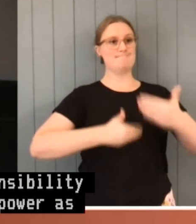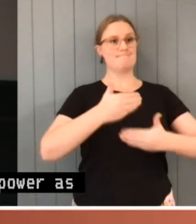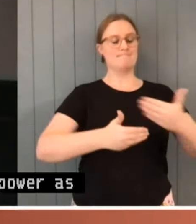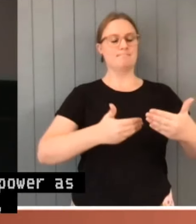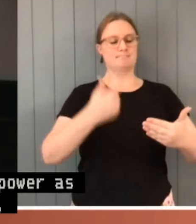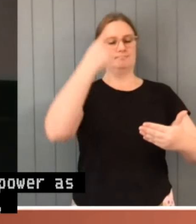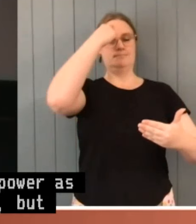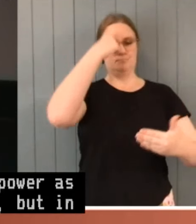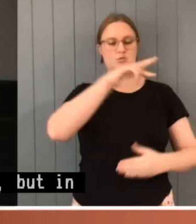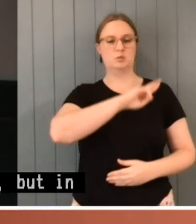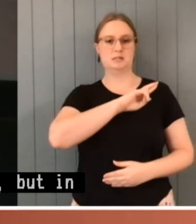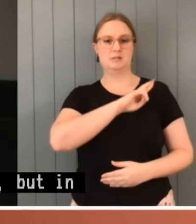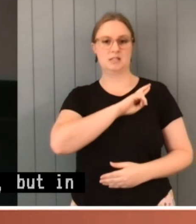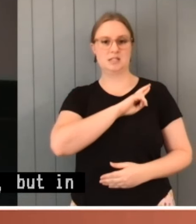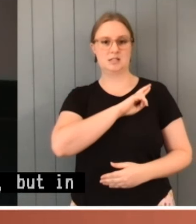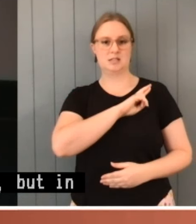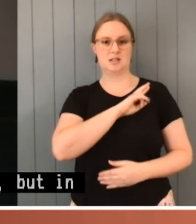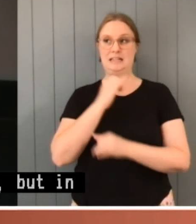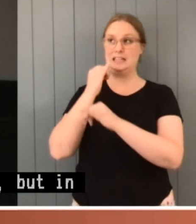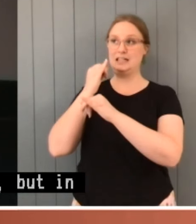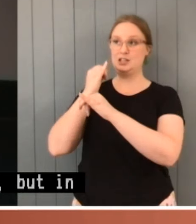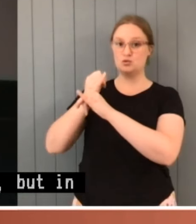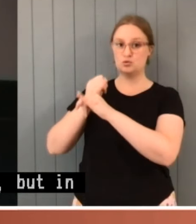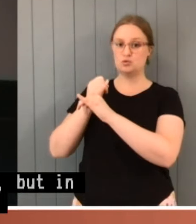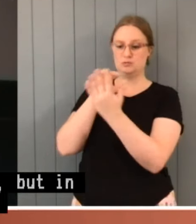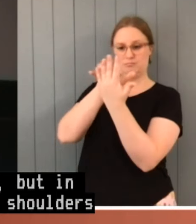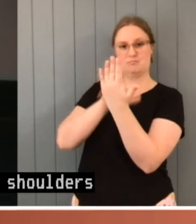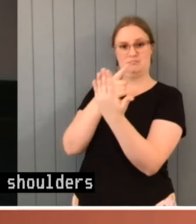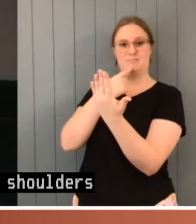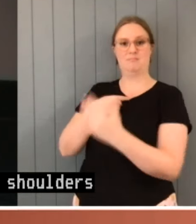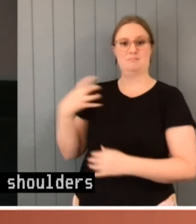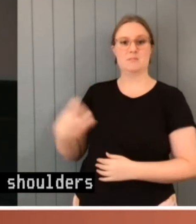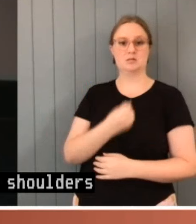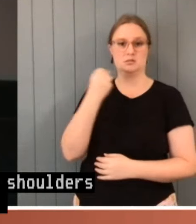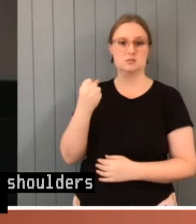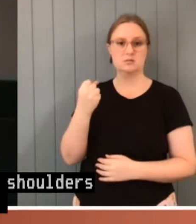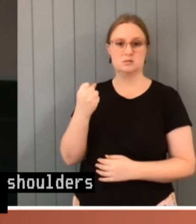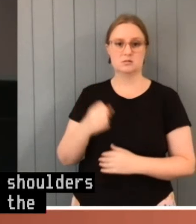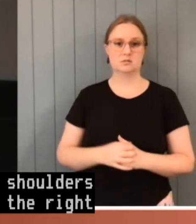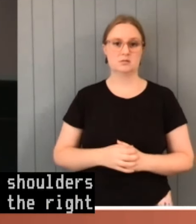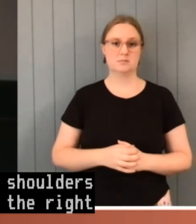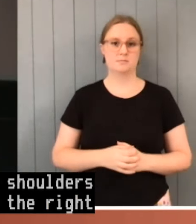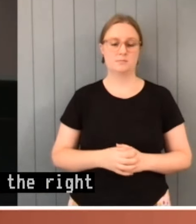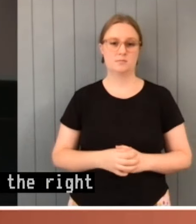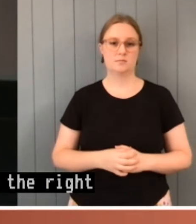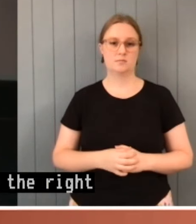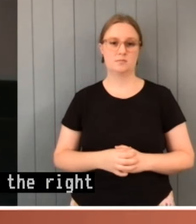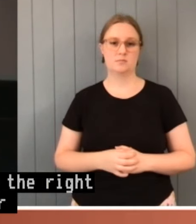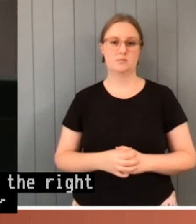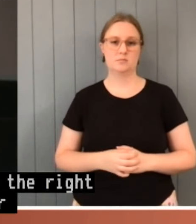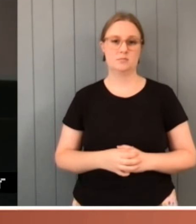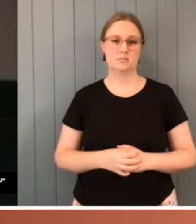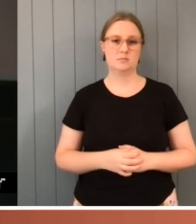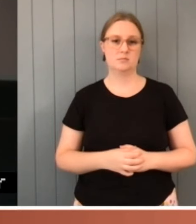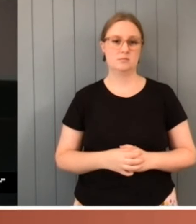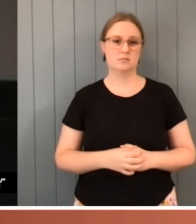individual who has the right or freedom to participate or contribute to the working of our institutions. The key